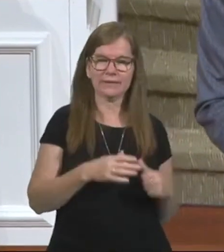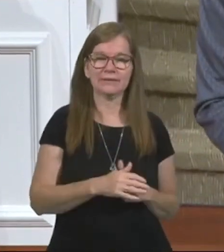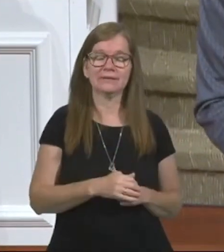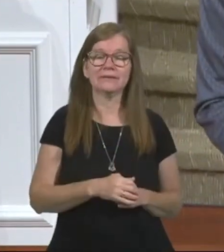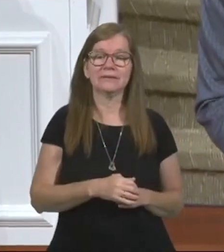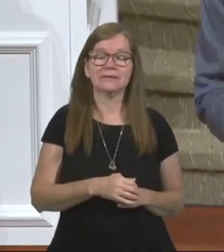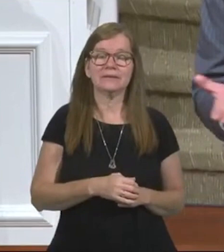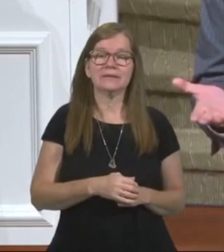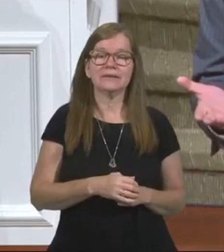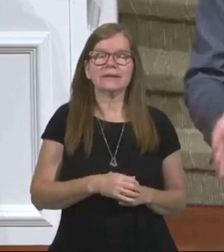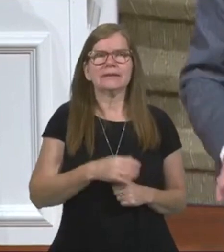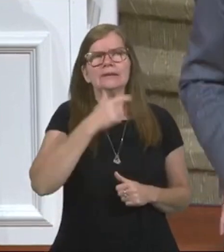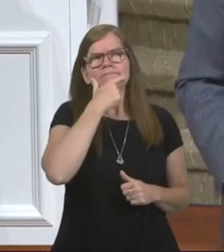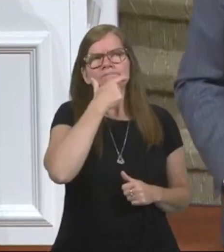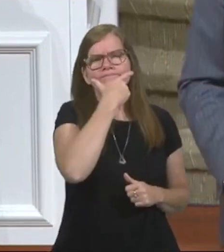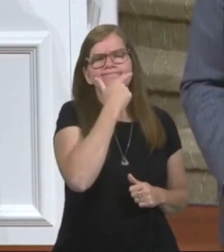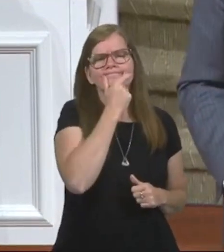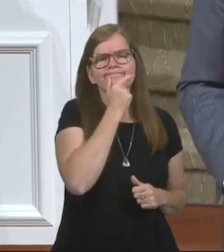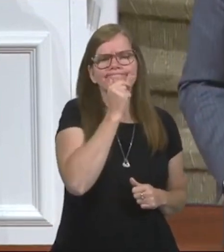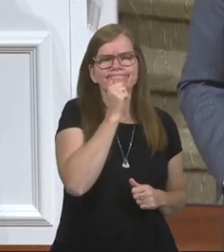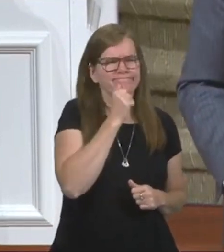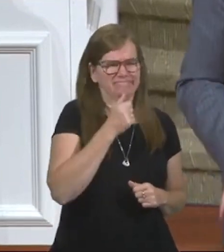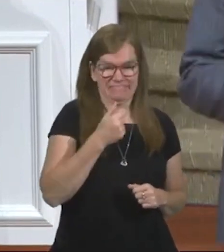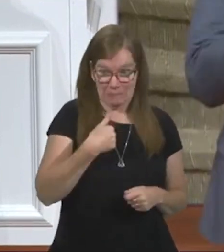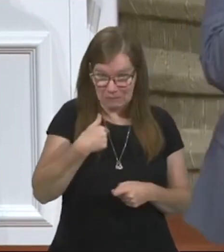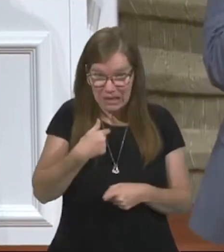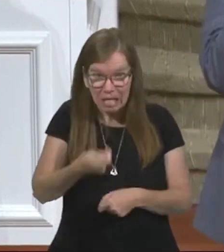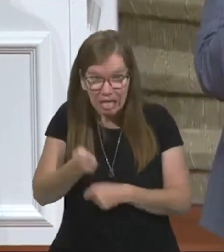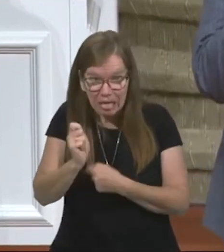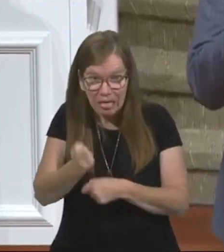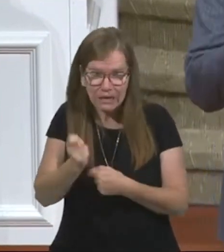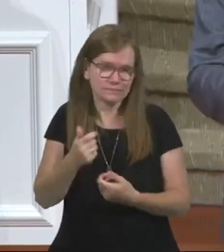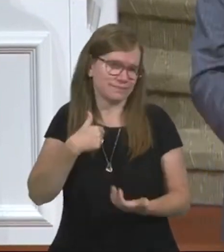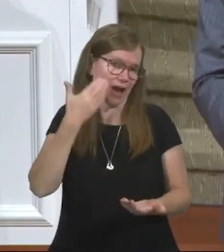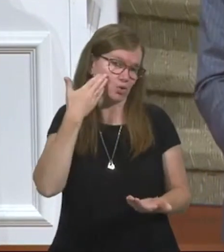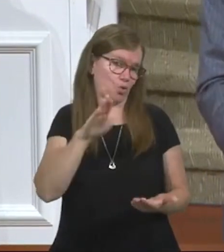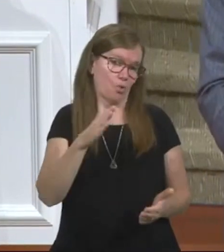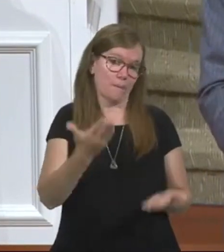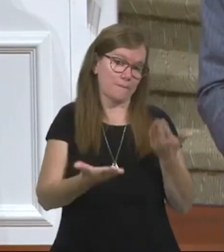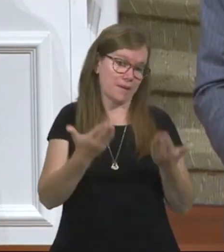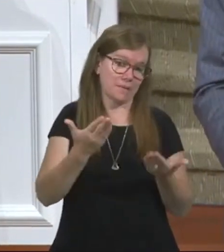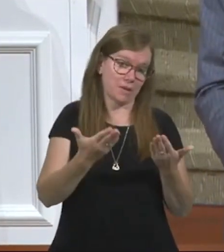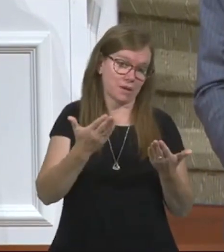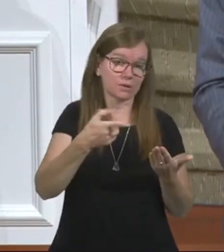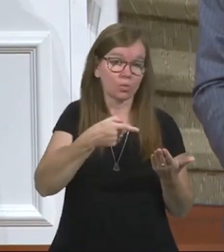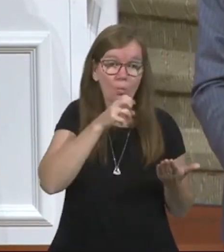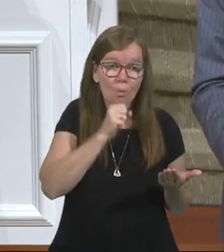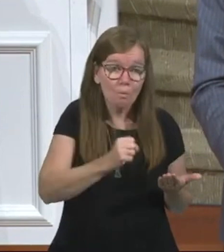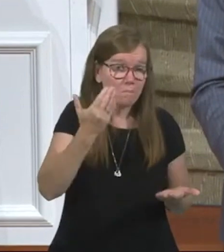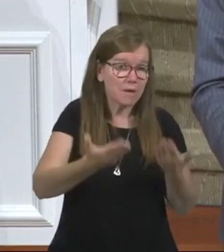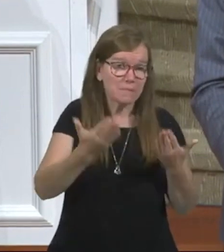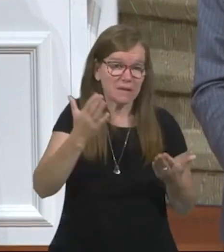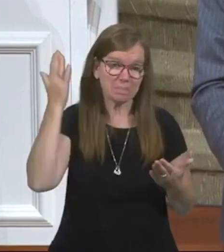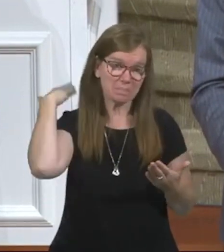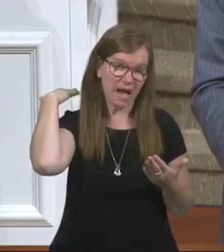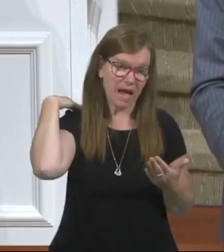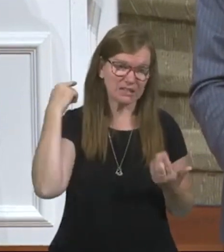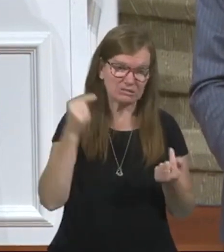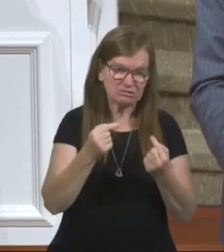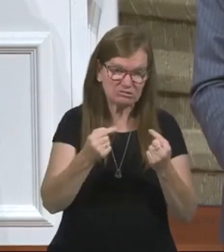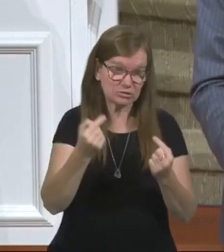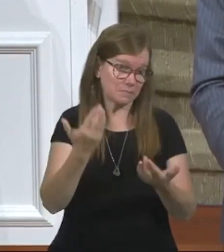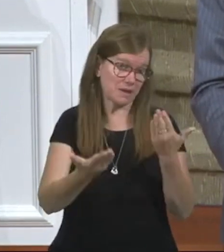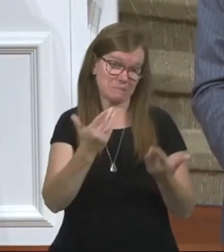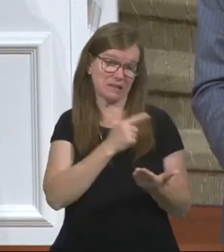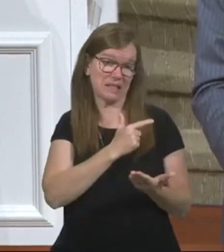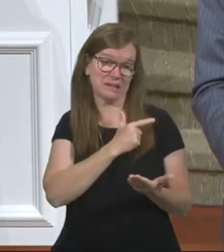he says, you know what? I cannot dig. I don't know why he couldn't dig. Maybe he was old. Maybe he had a bad back. Maybe he was just very